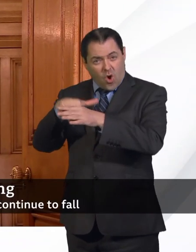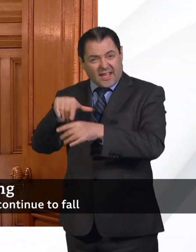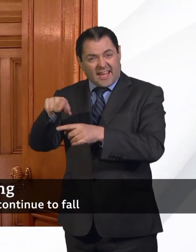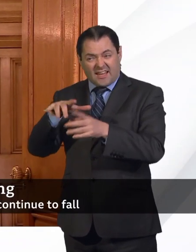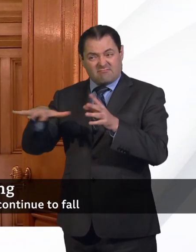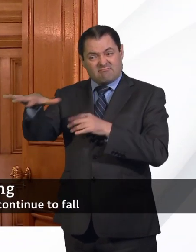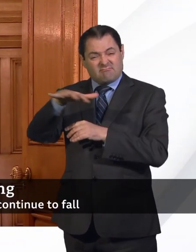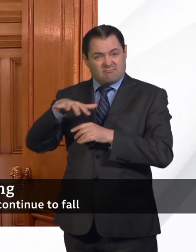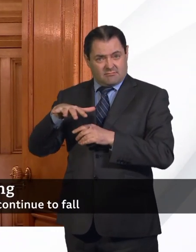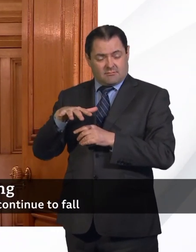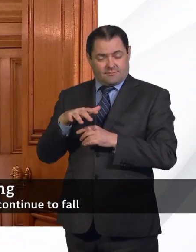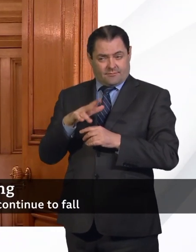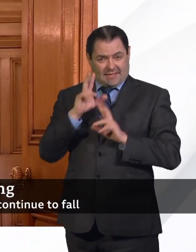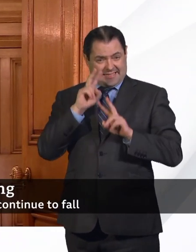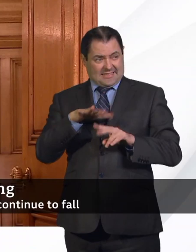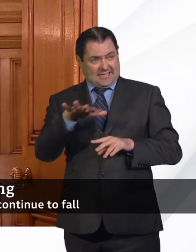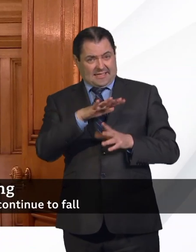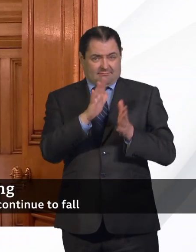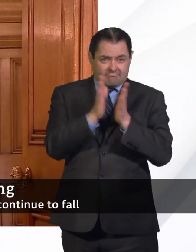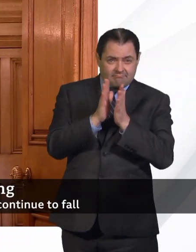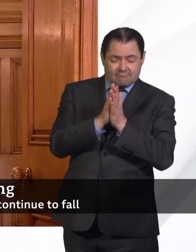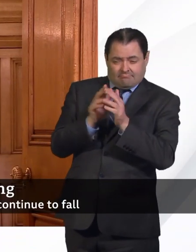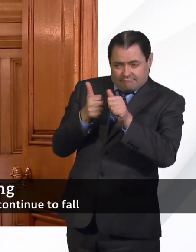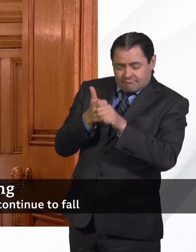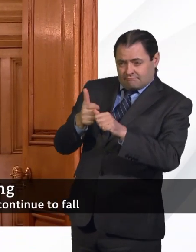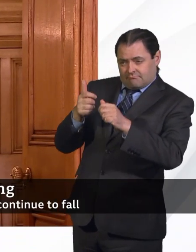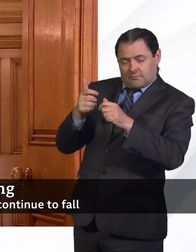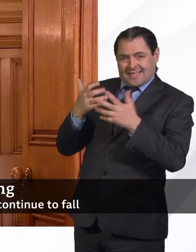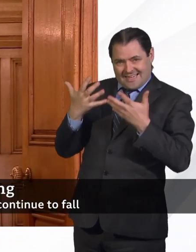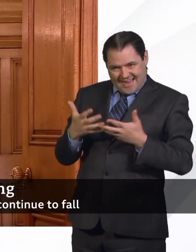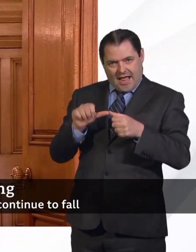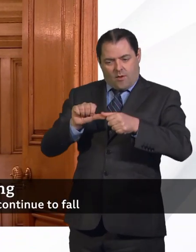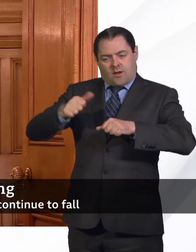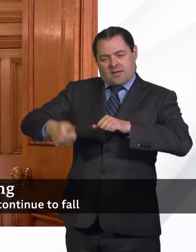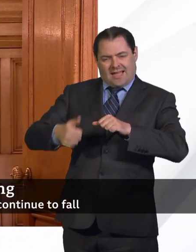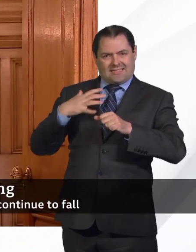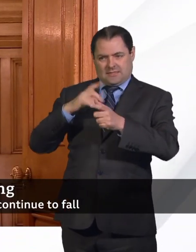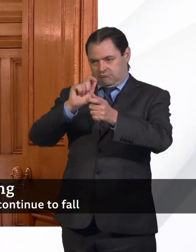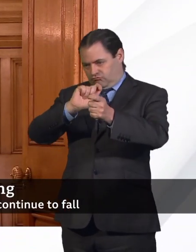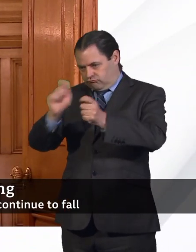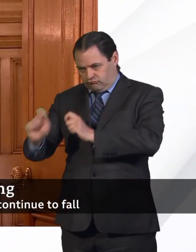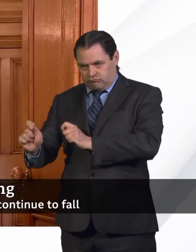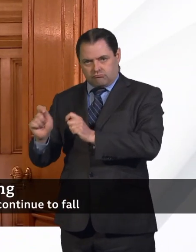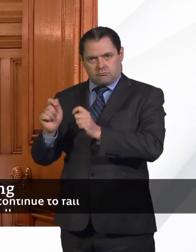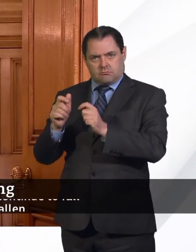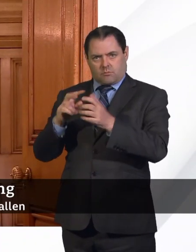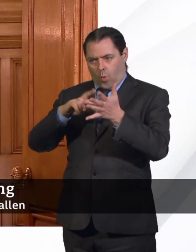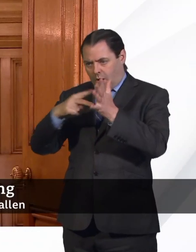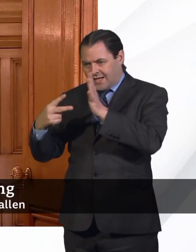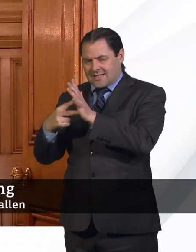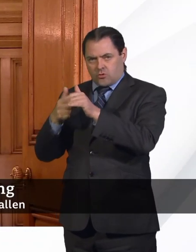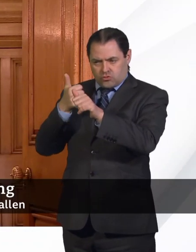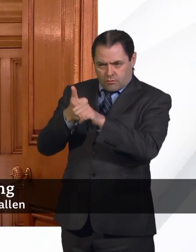has seen the whole country value them. We need to follow that up with reforms to the way that social care is